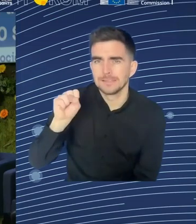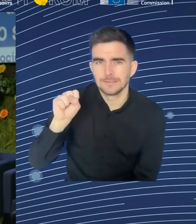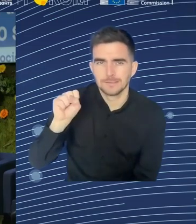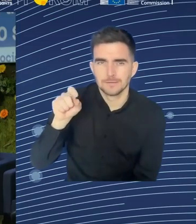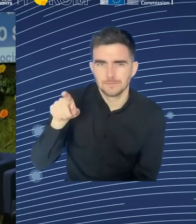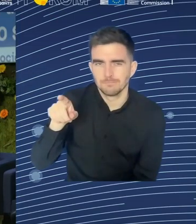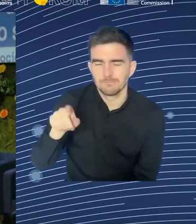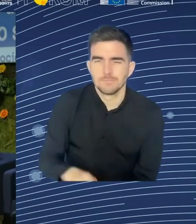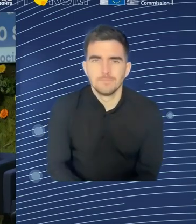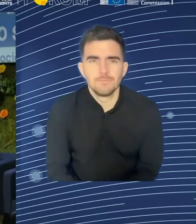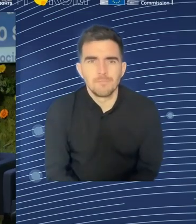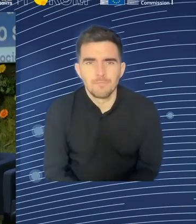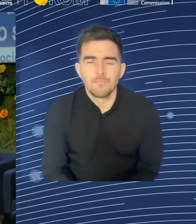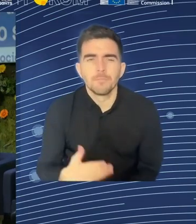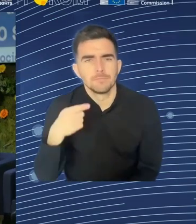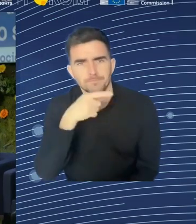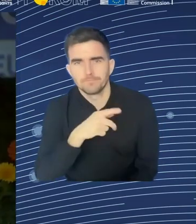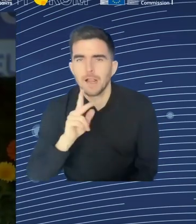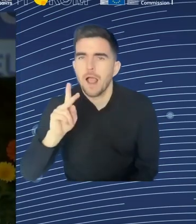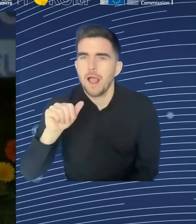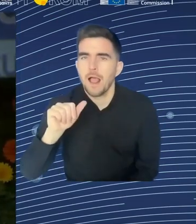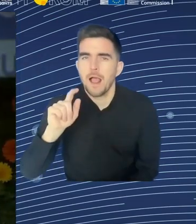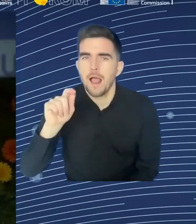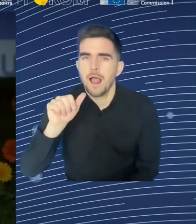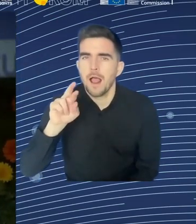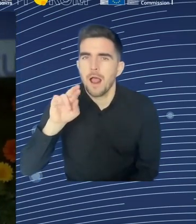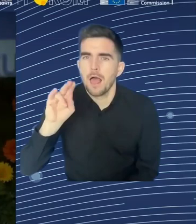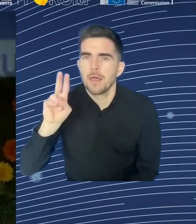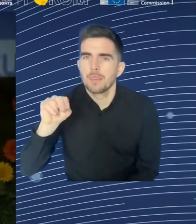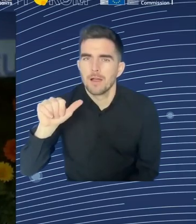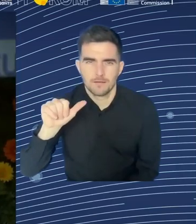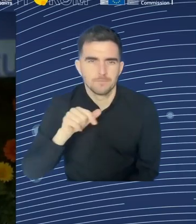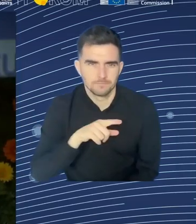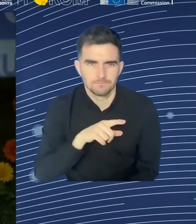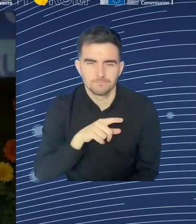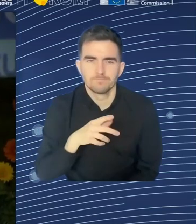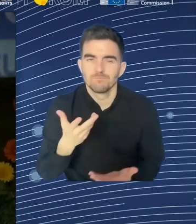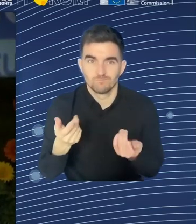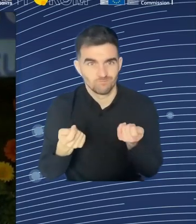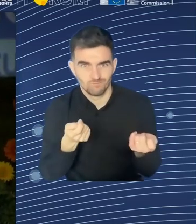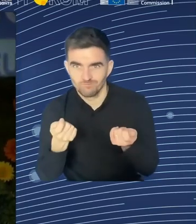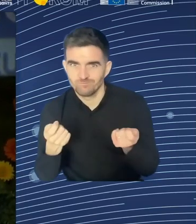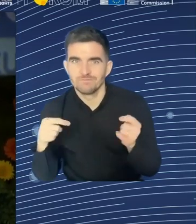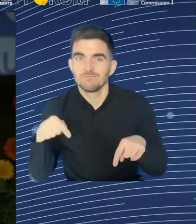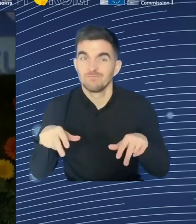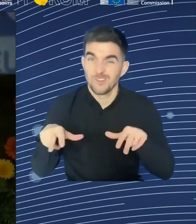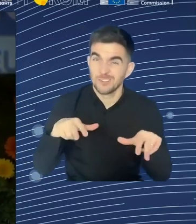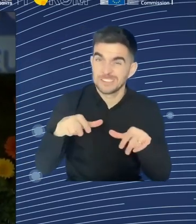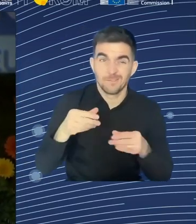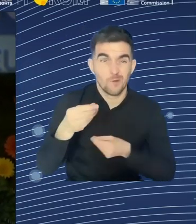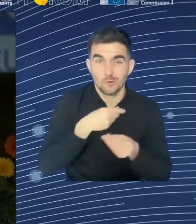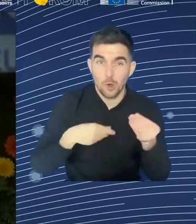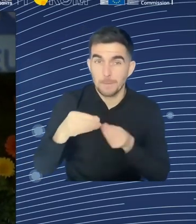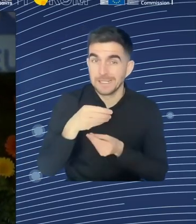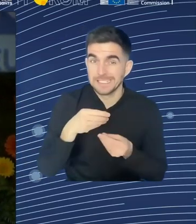Thank you very much, Barbara. And Barbara is going to stay with us for the Q&A session. So, if you have any specific question to ask